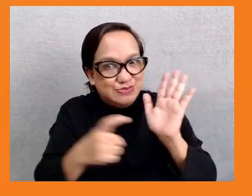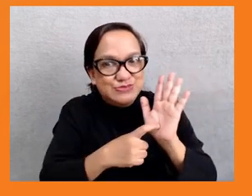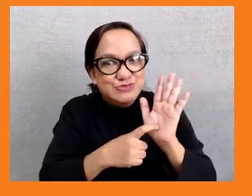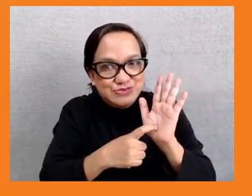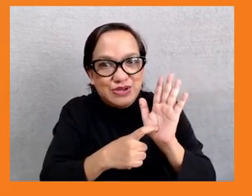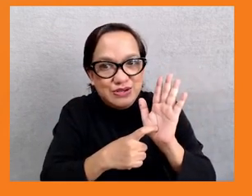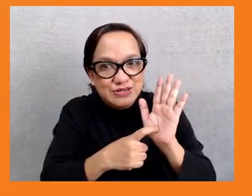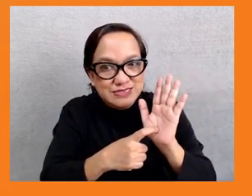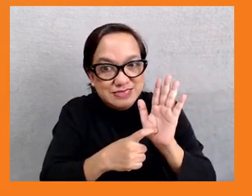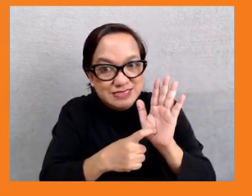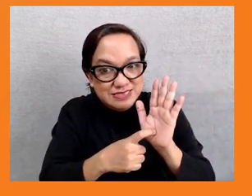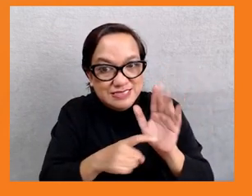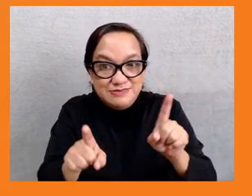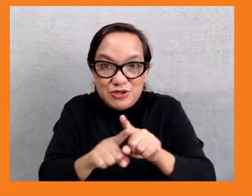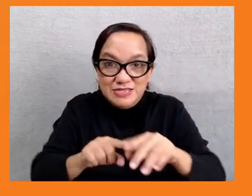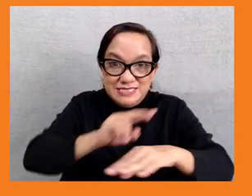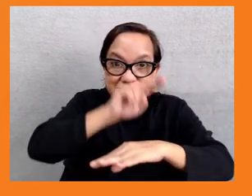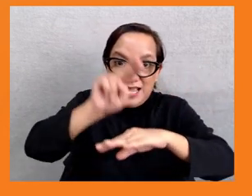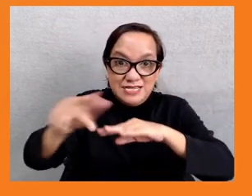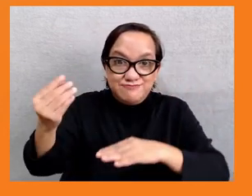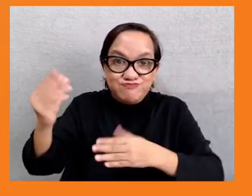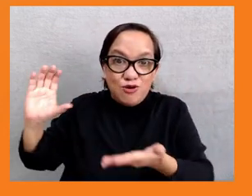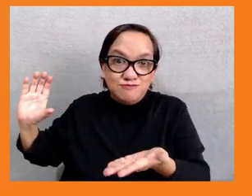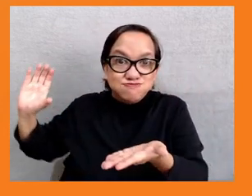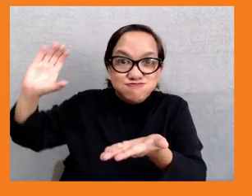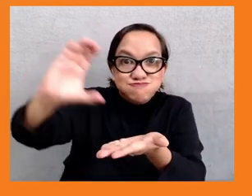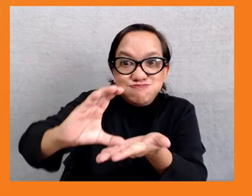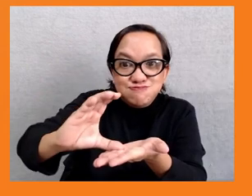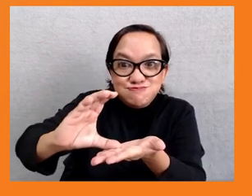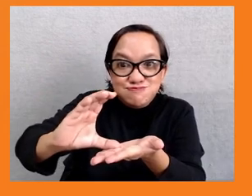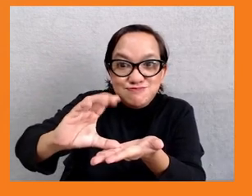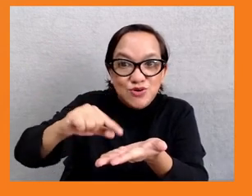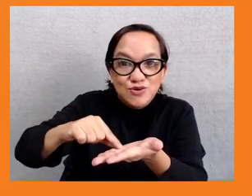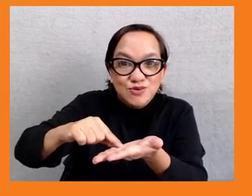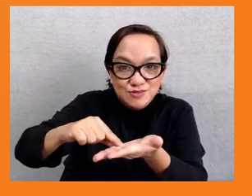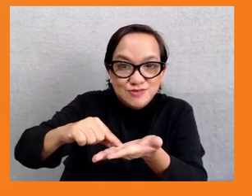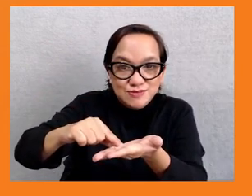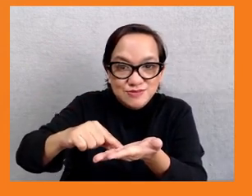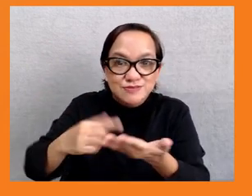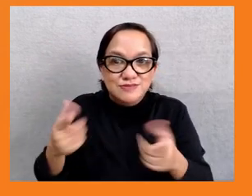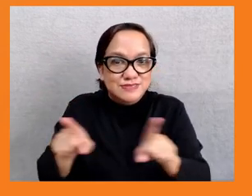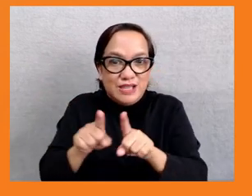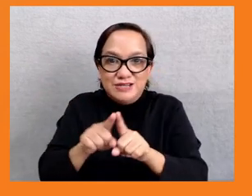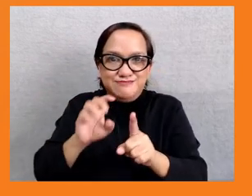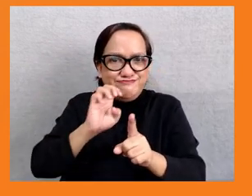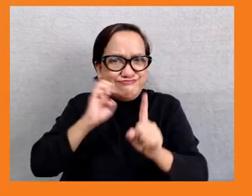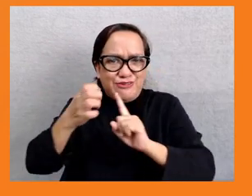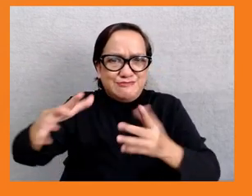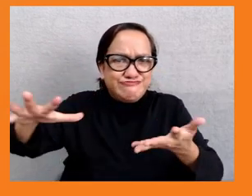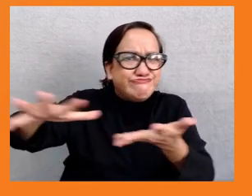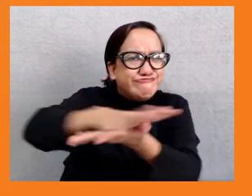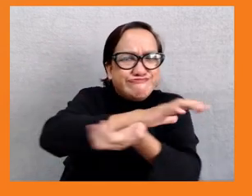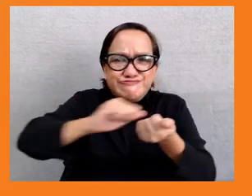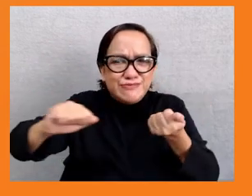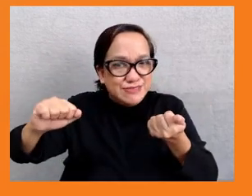to at least capture better the environmental damage of that occurs